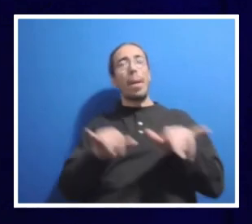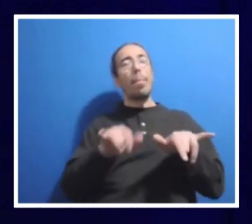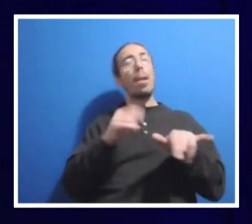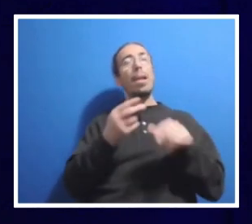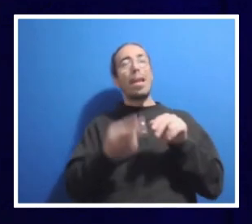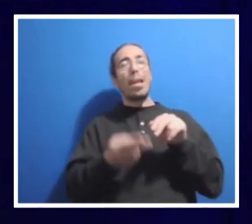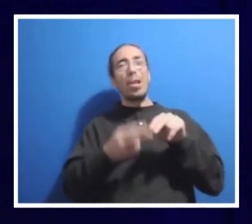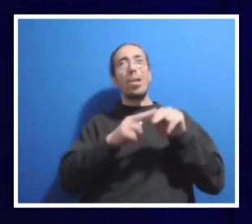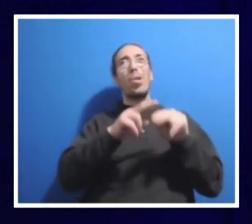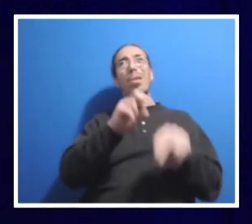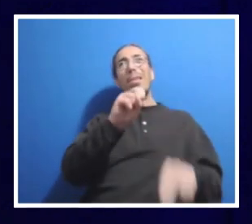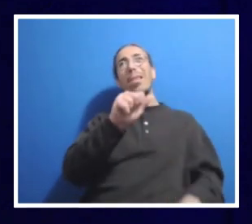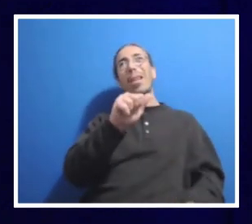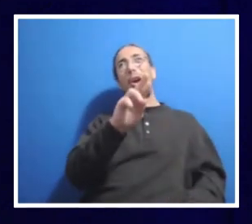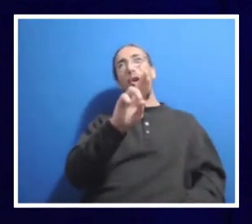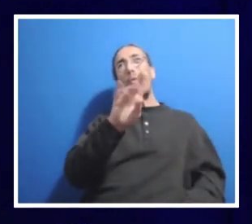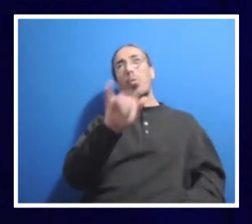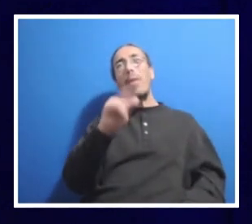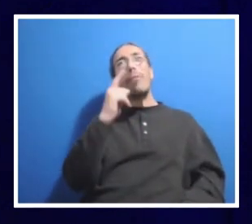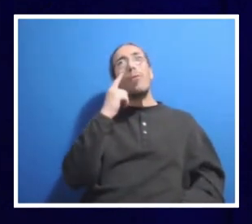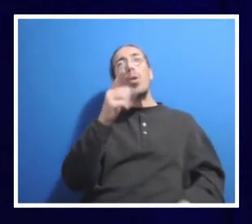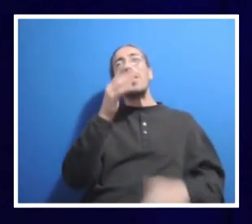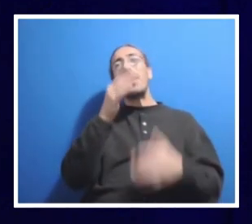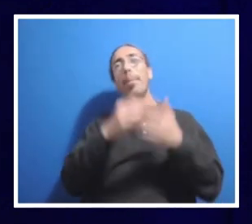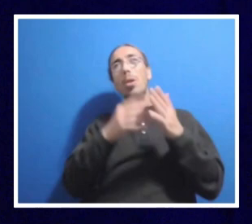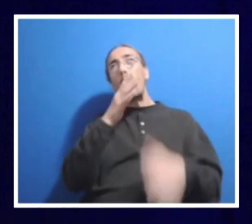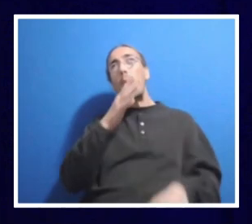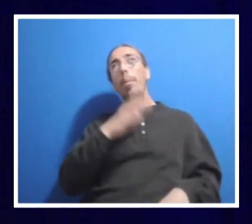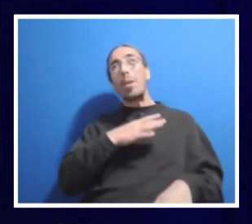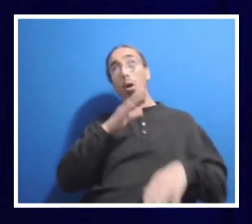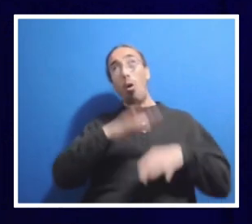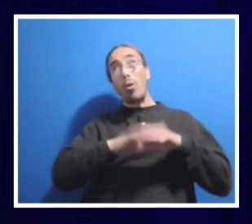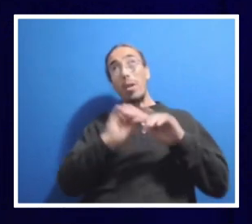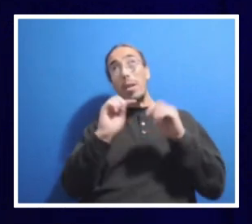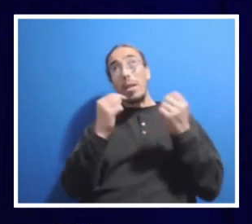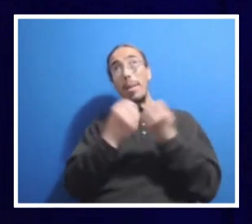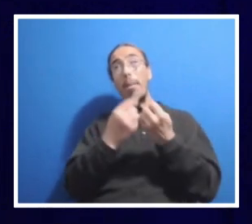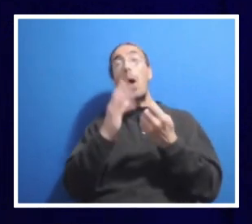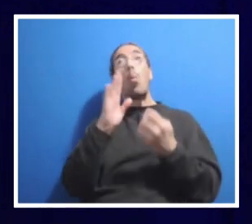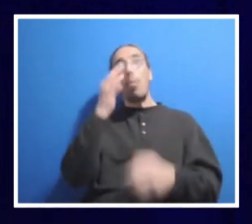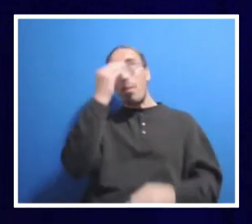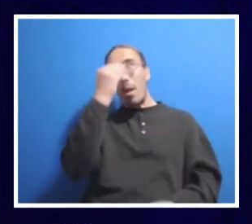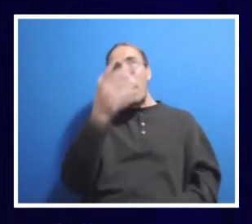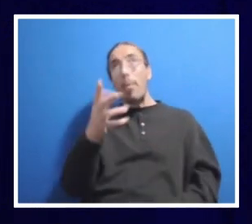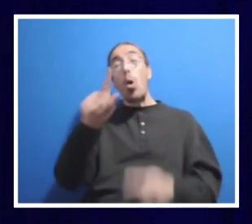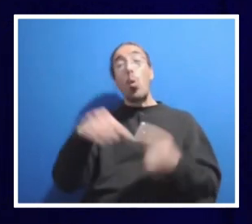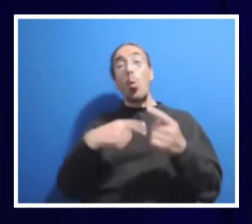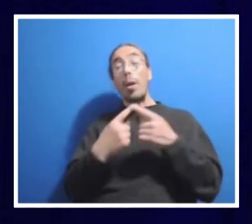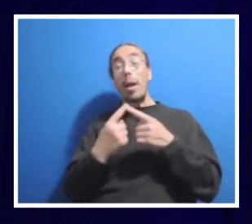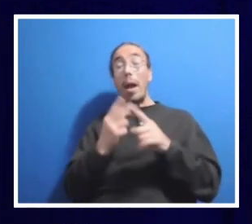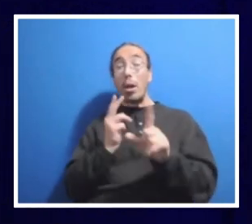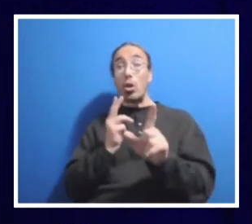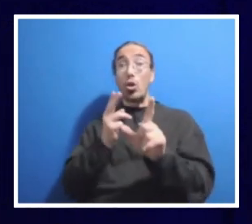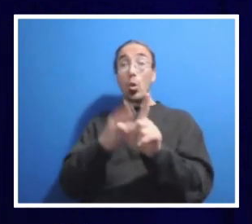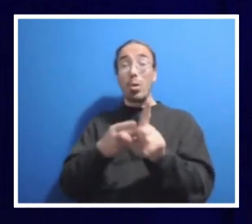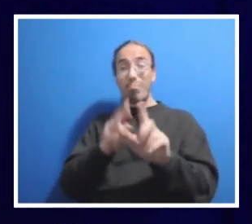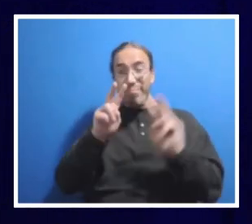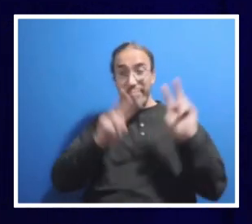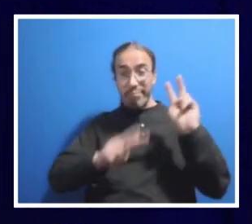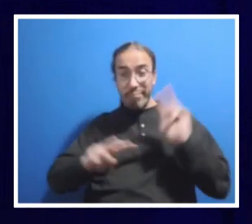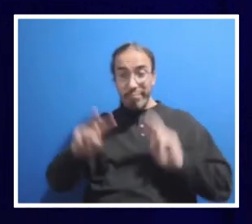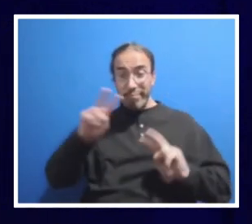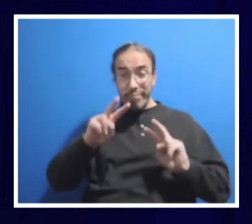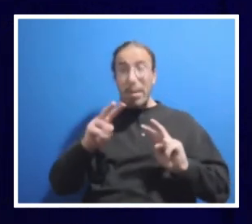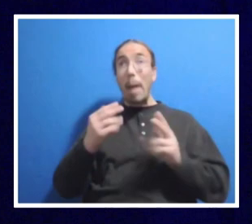for some of the women on the team. And I will tell you that when I came in and looked at it as a new person